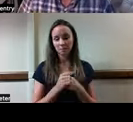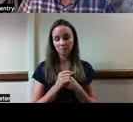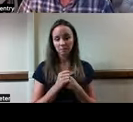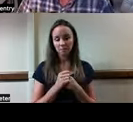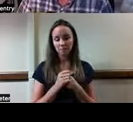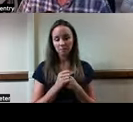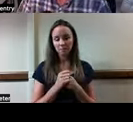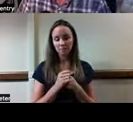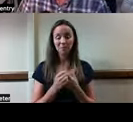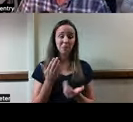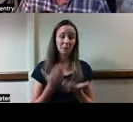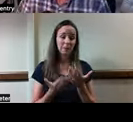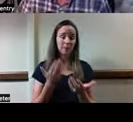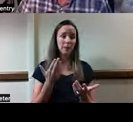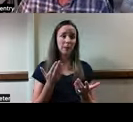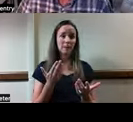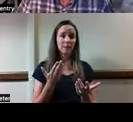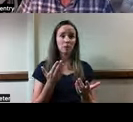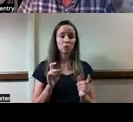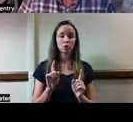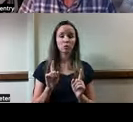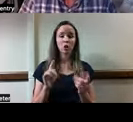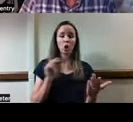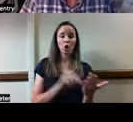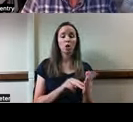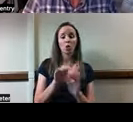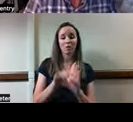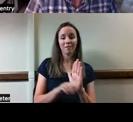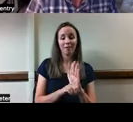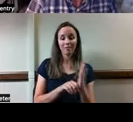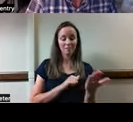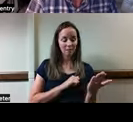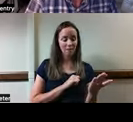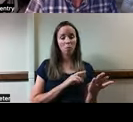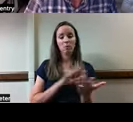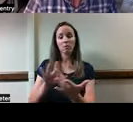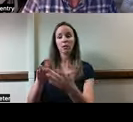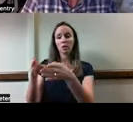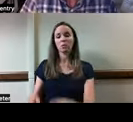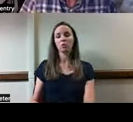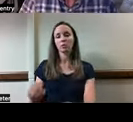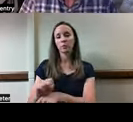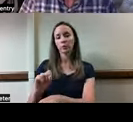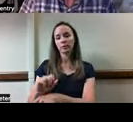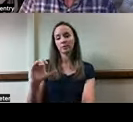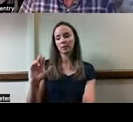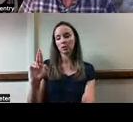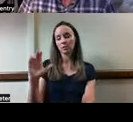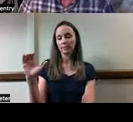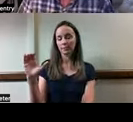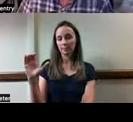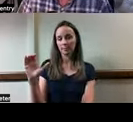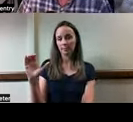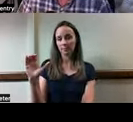You may want to go to the Code of Ethics yourself or contact someone in the CRC who is a